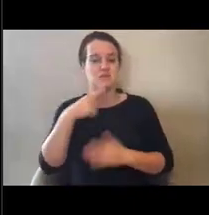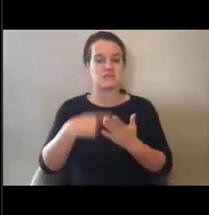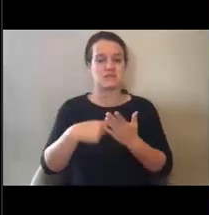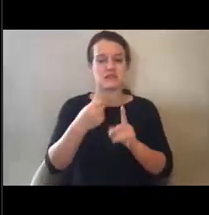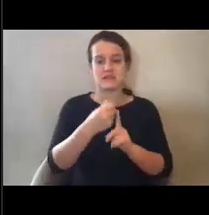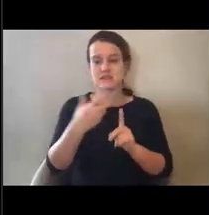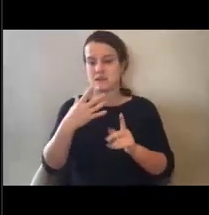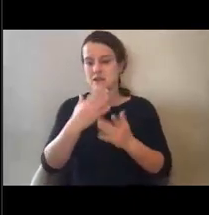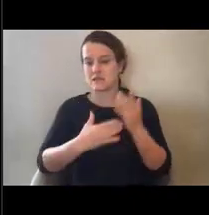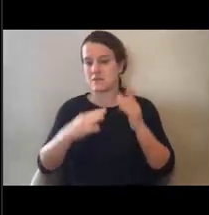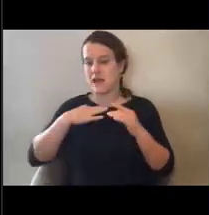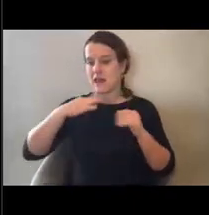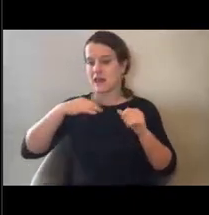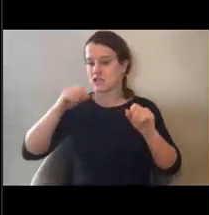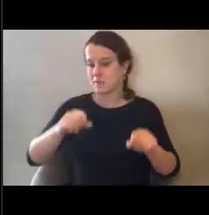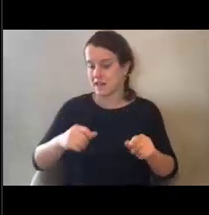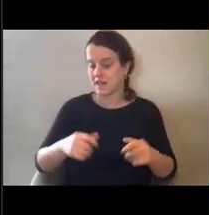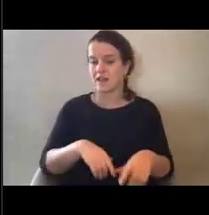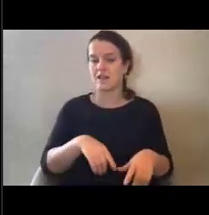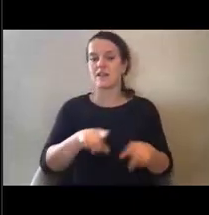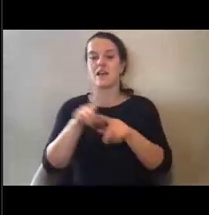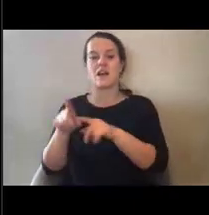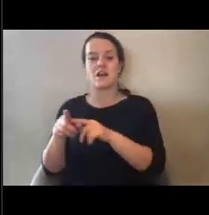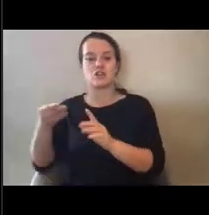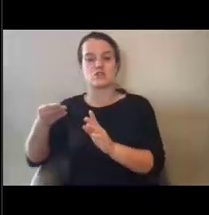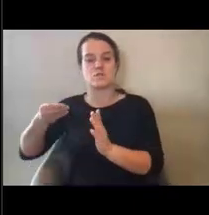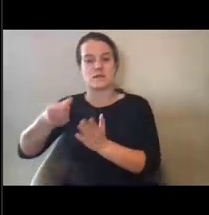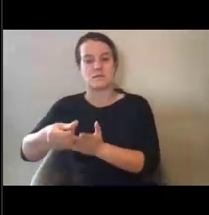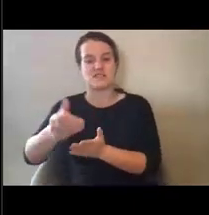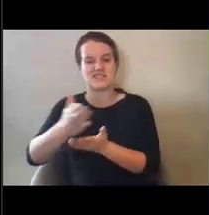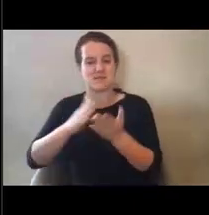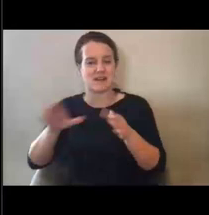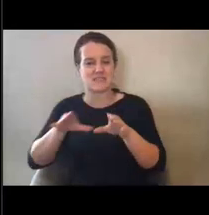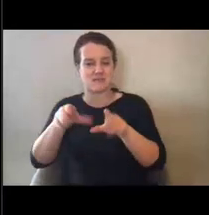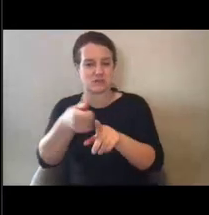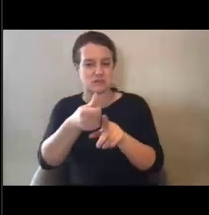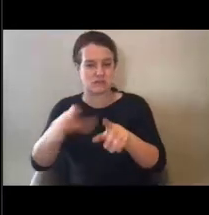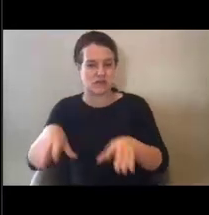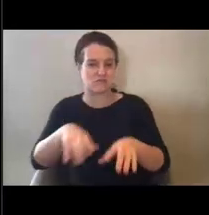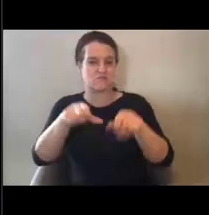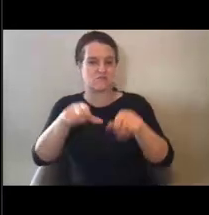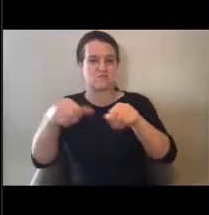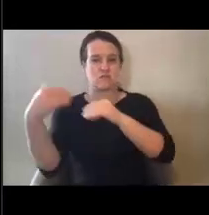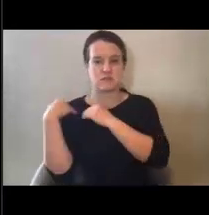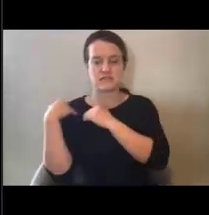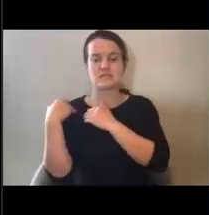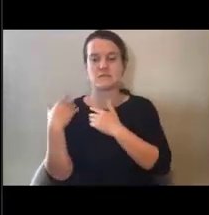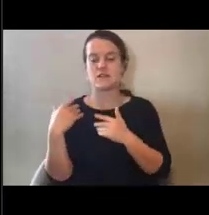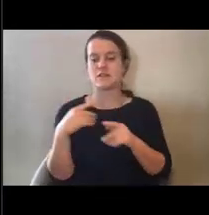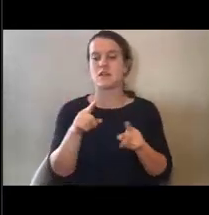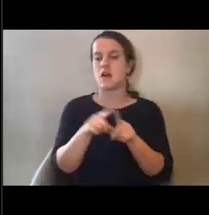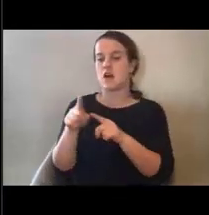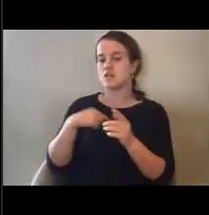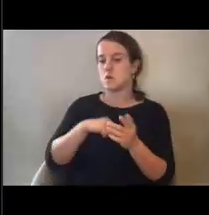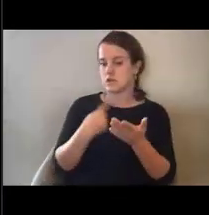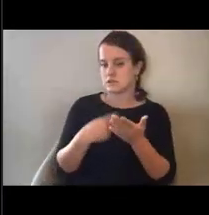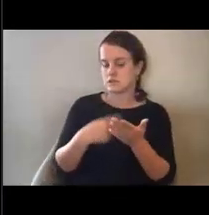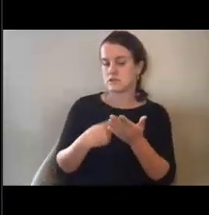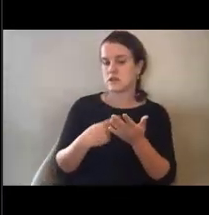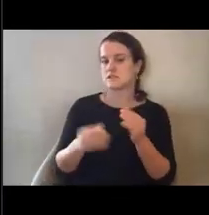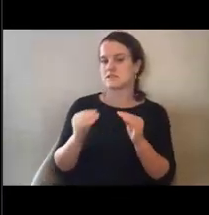within the program and reimbursing activities you may be undertaking. And really talking about how we're doing that